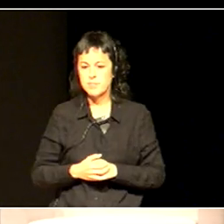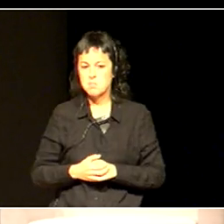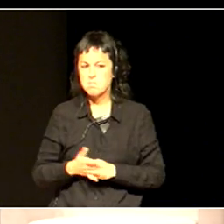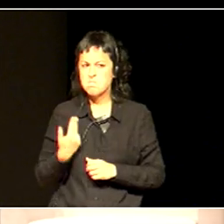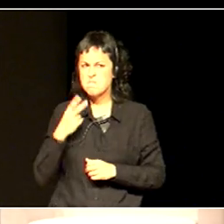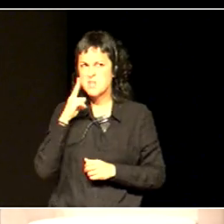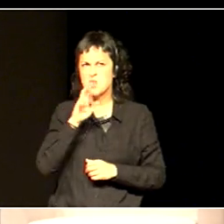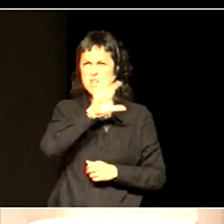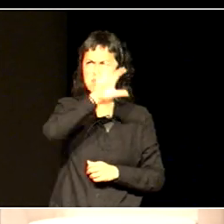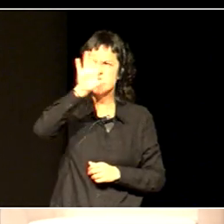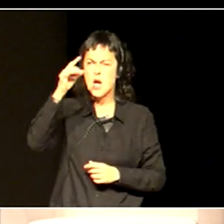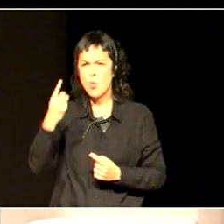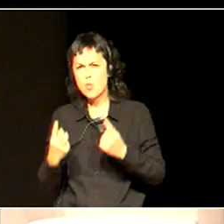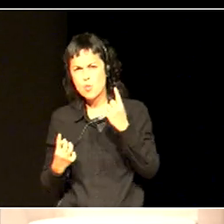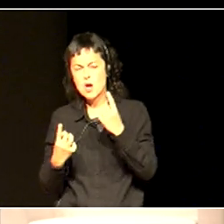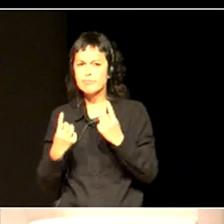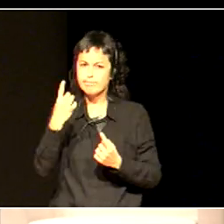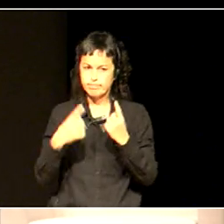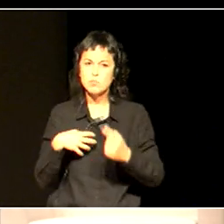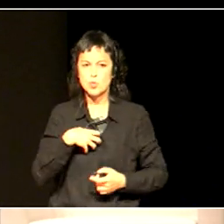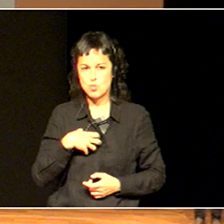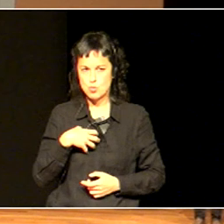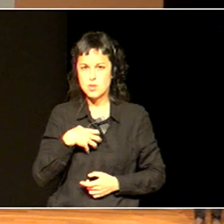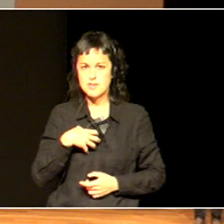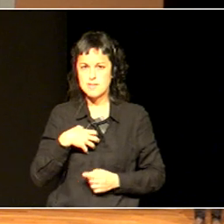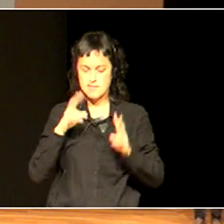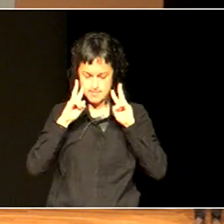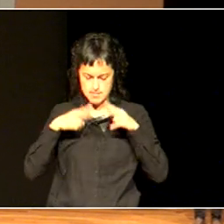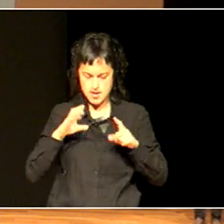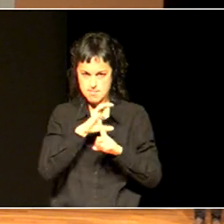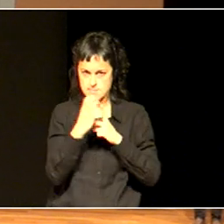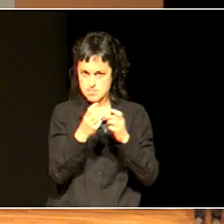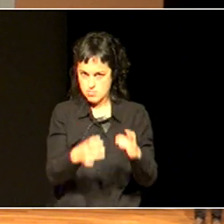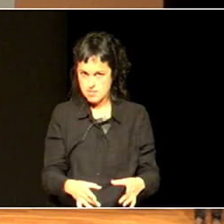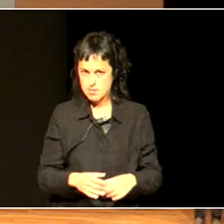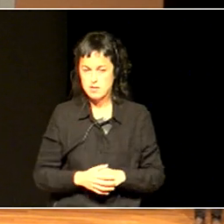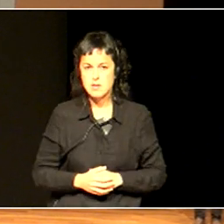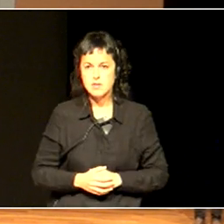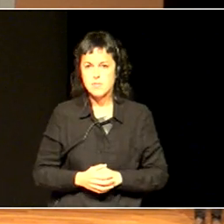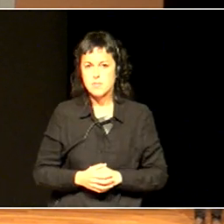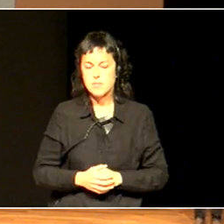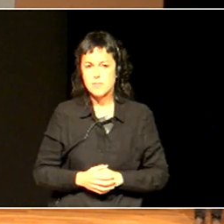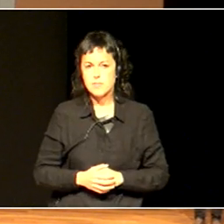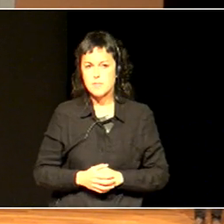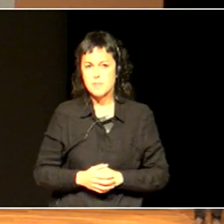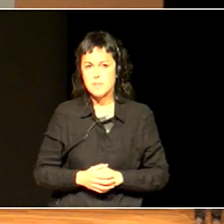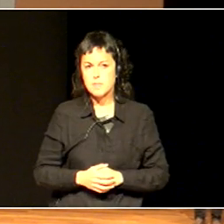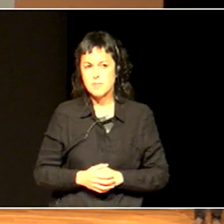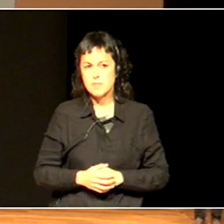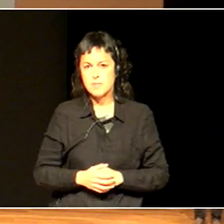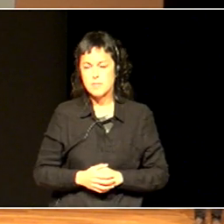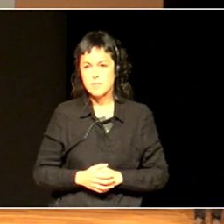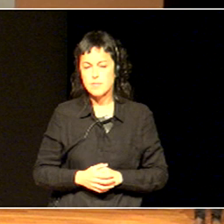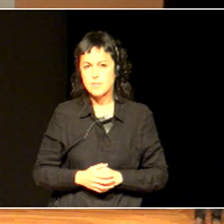perhaps we have a stronger, maybe a stronger tradition of the